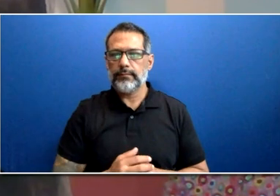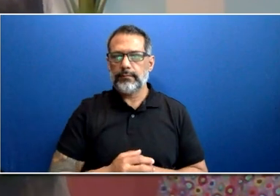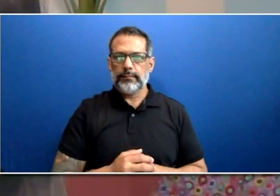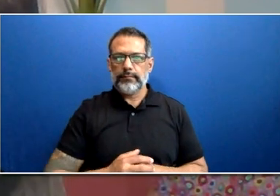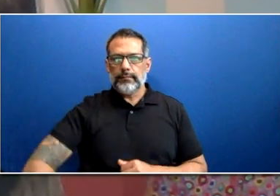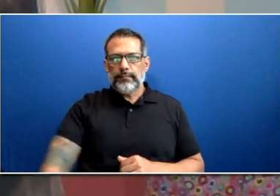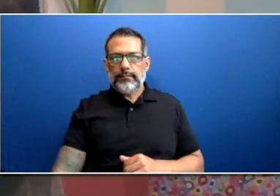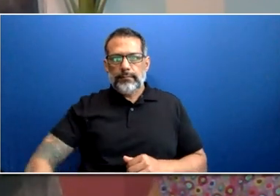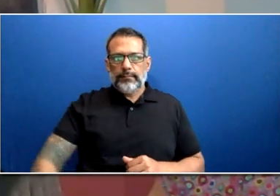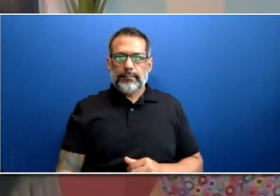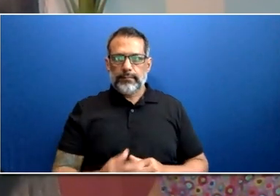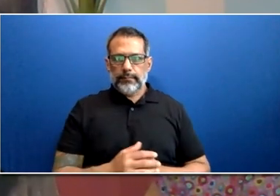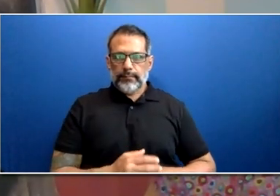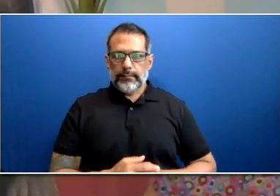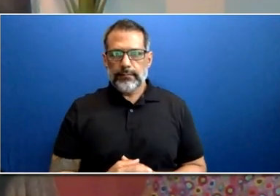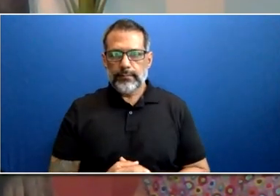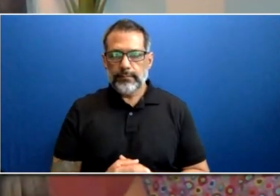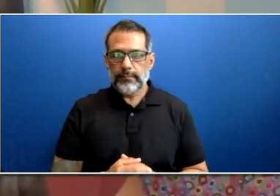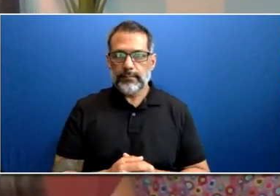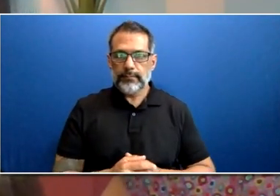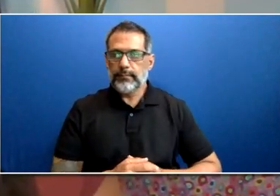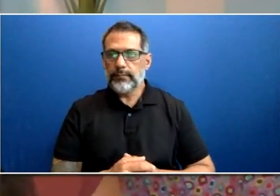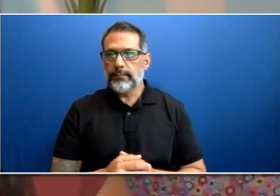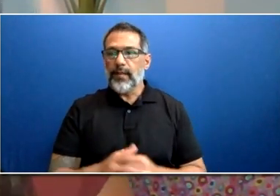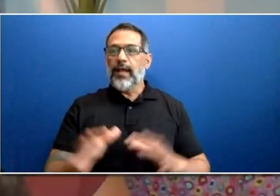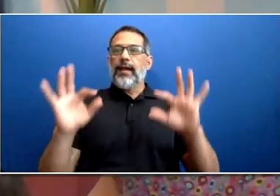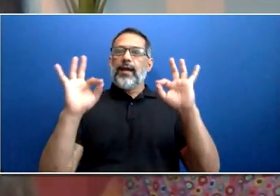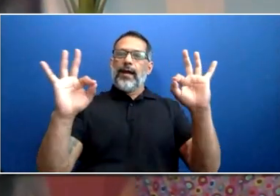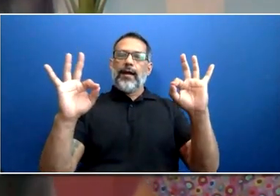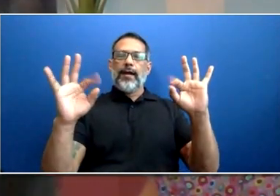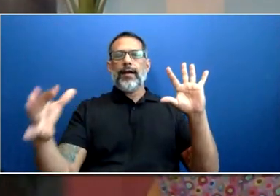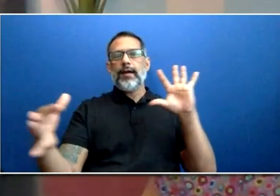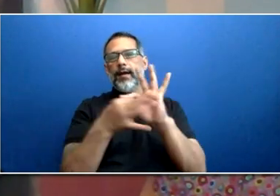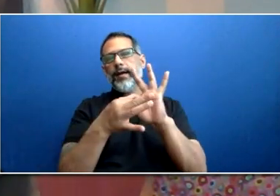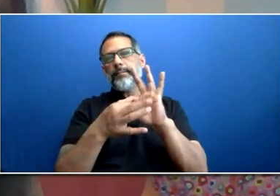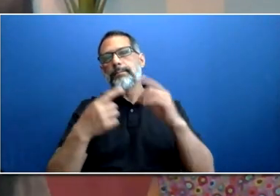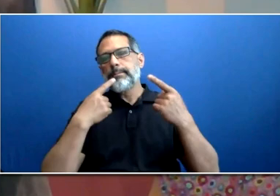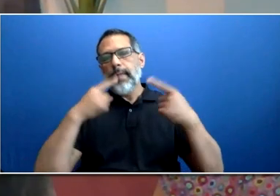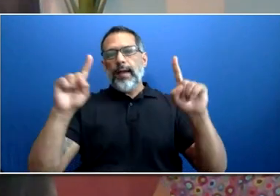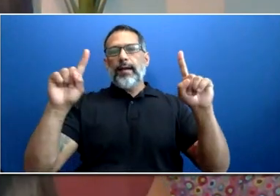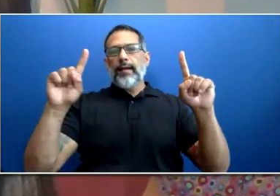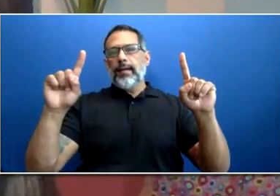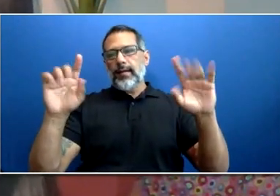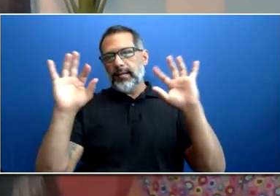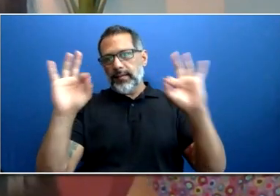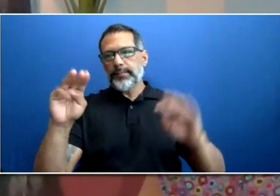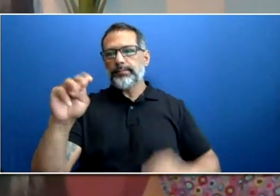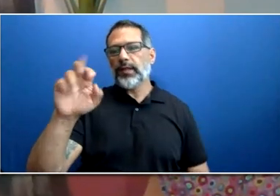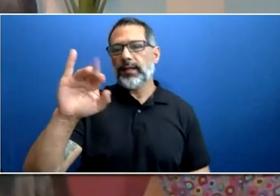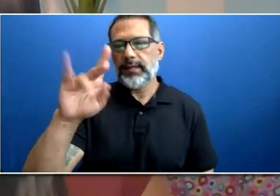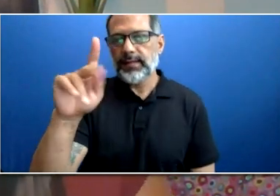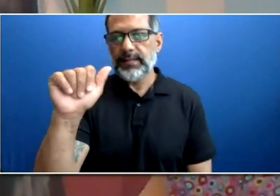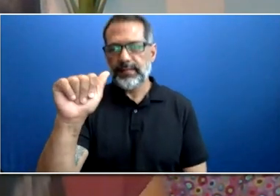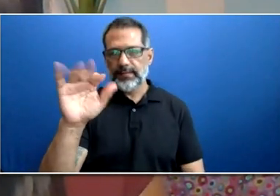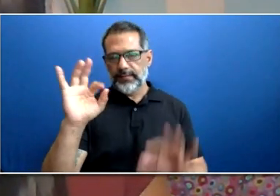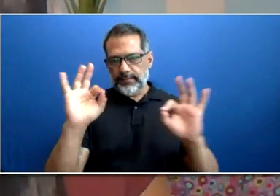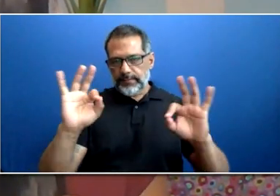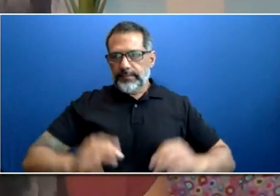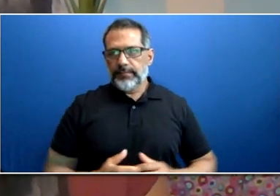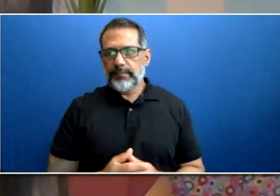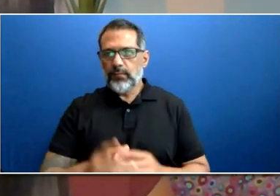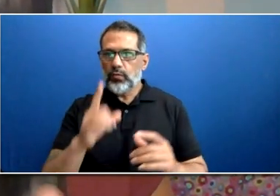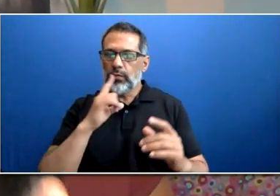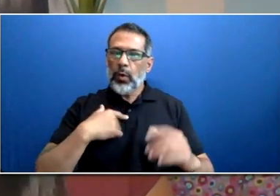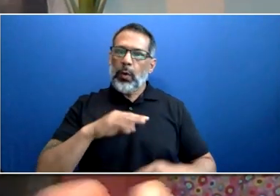There she is. Marika, over to you. Awesome. Oh my gosh. Technology. Challenges. Not only